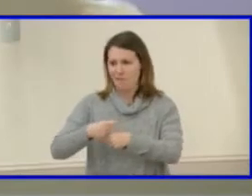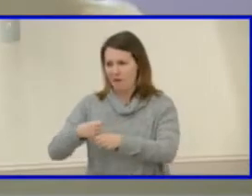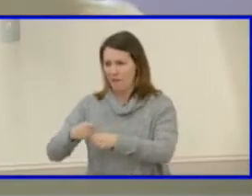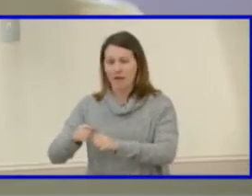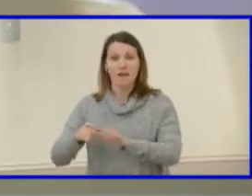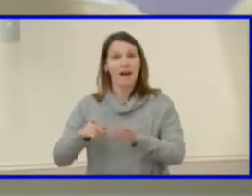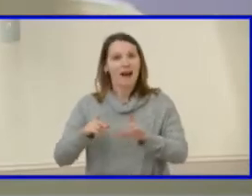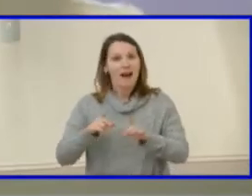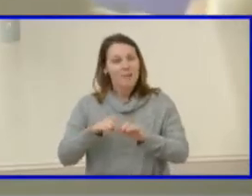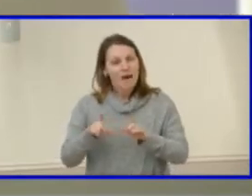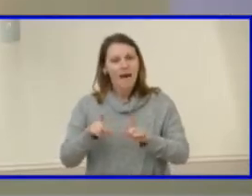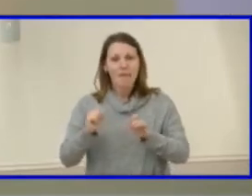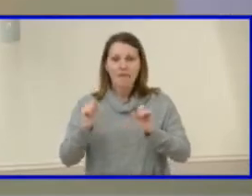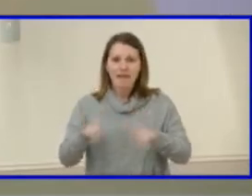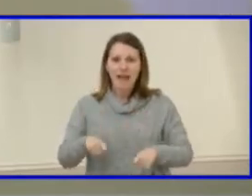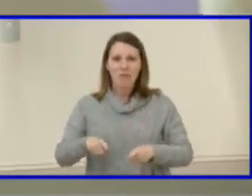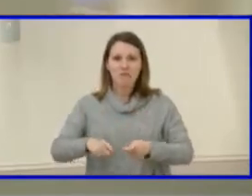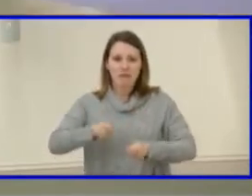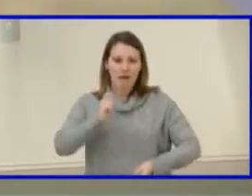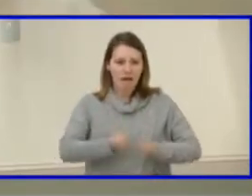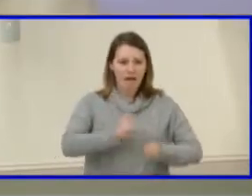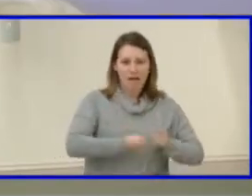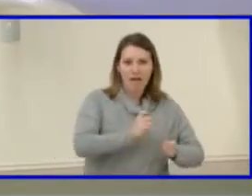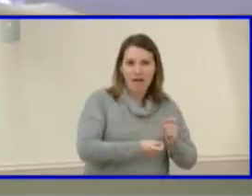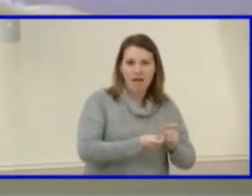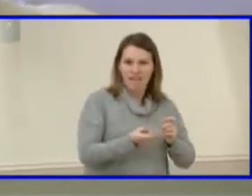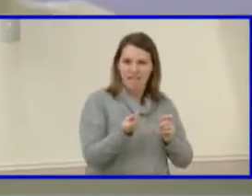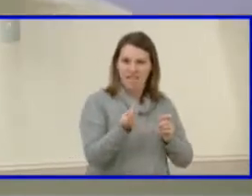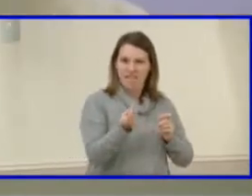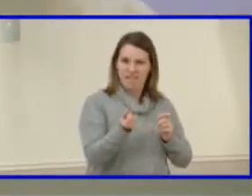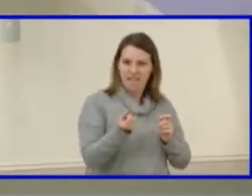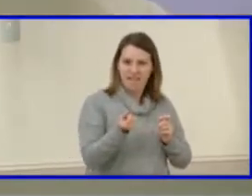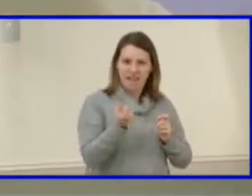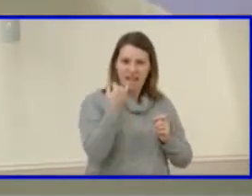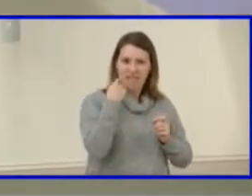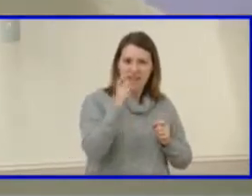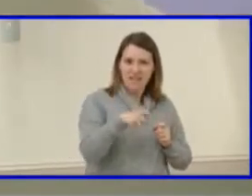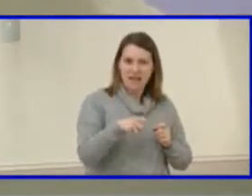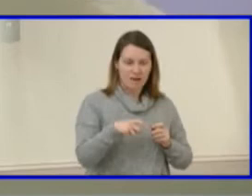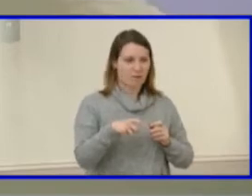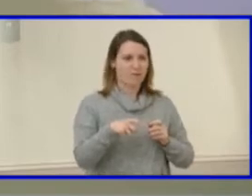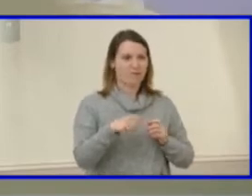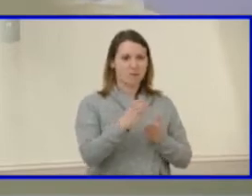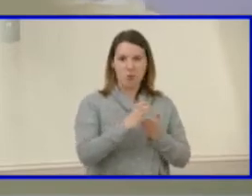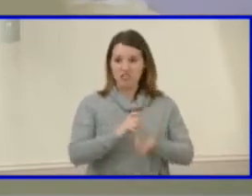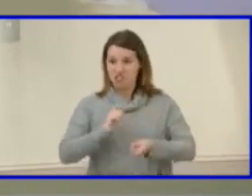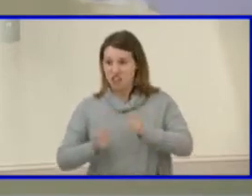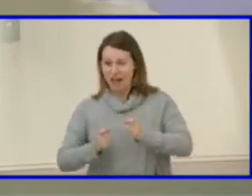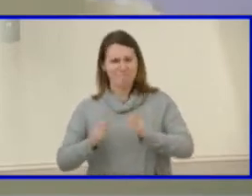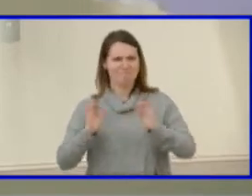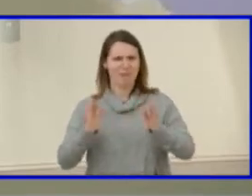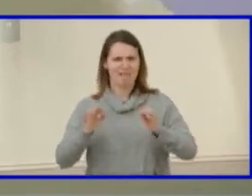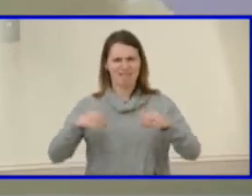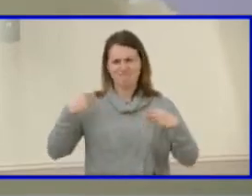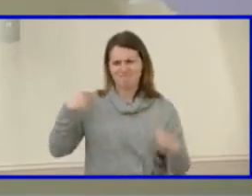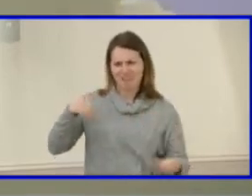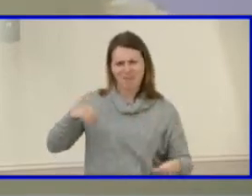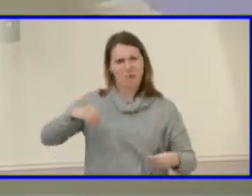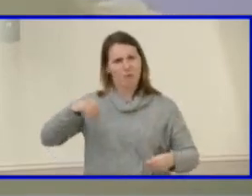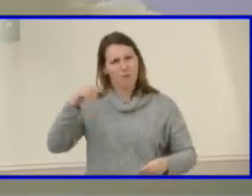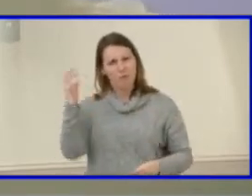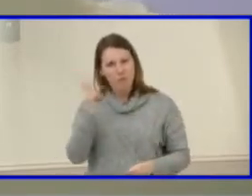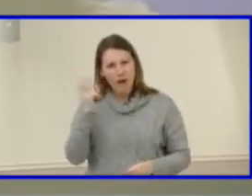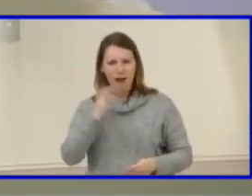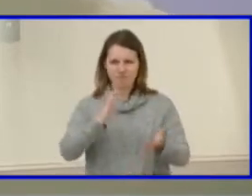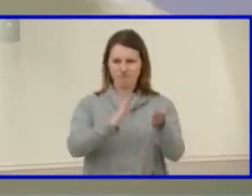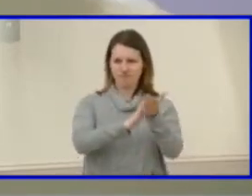as needed, as courses change things we offer. I just think it's so flexible, and kudos to the